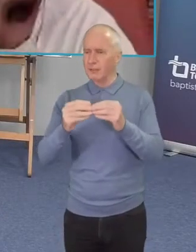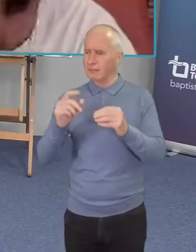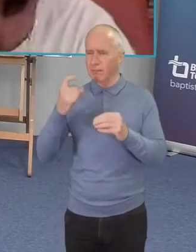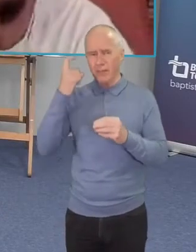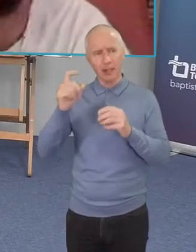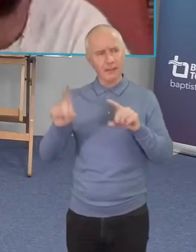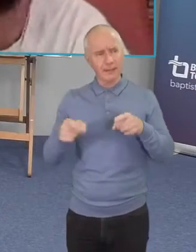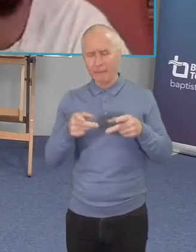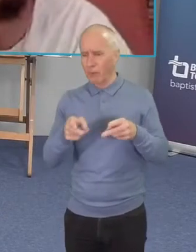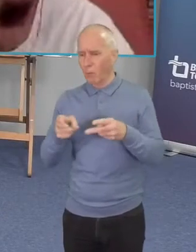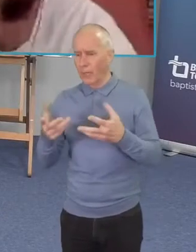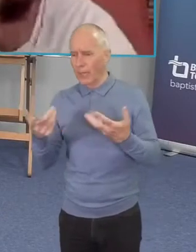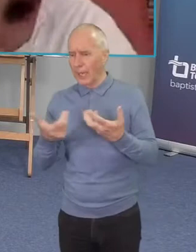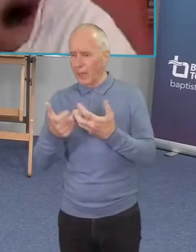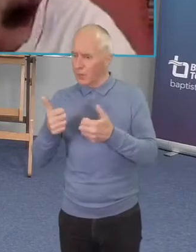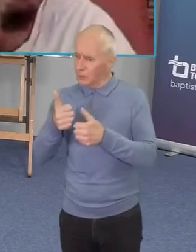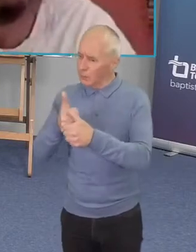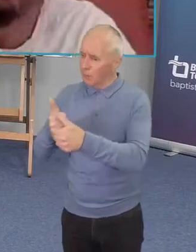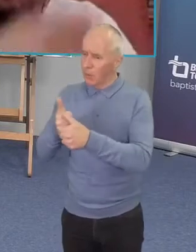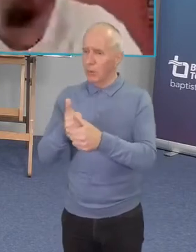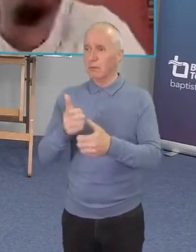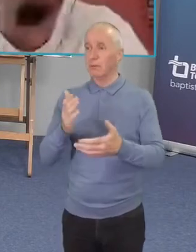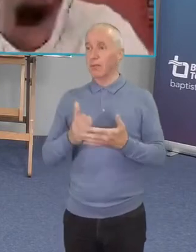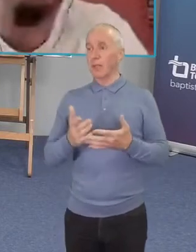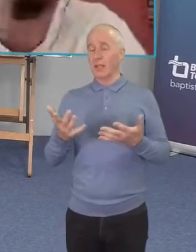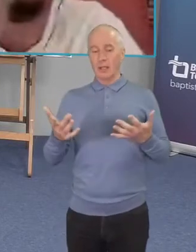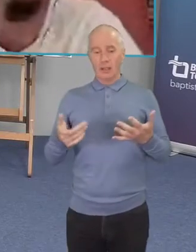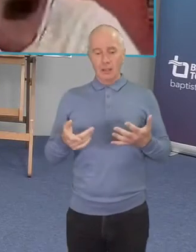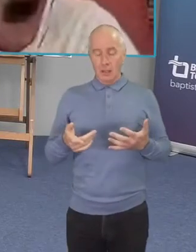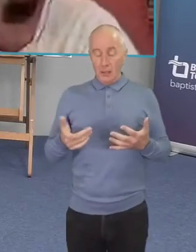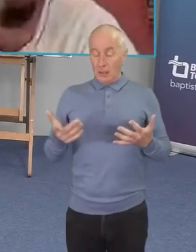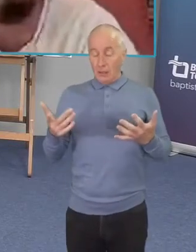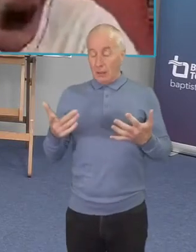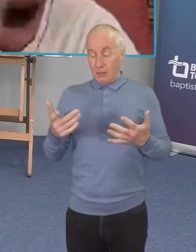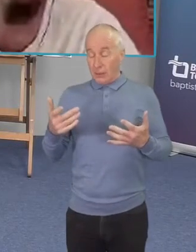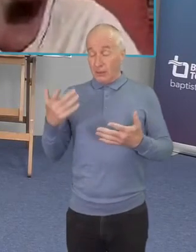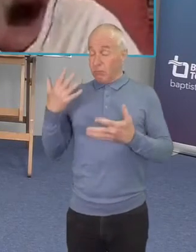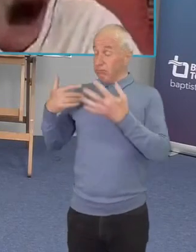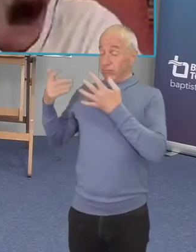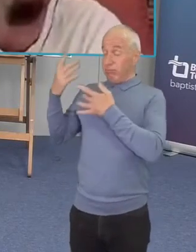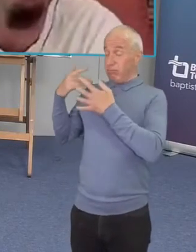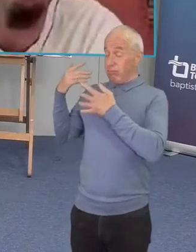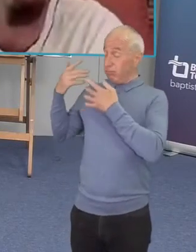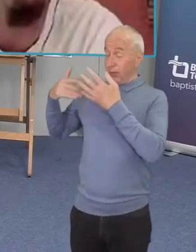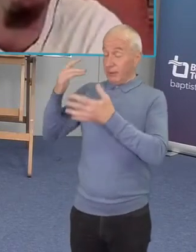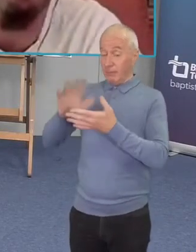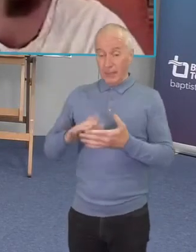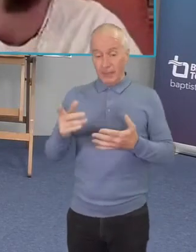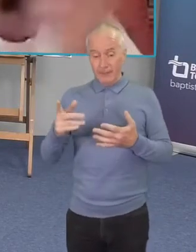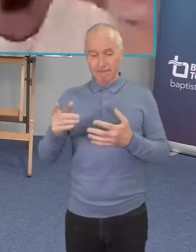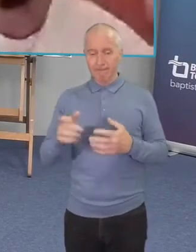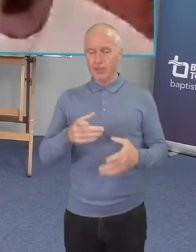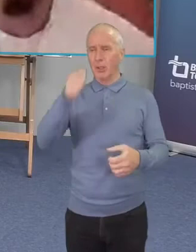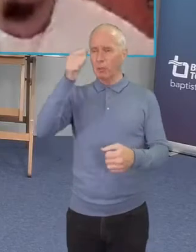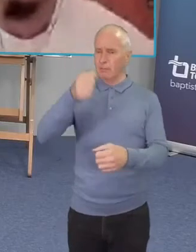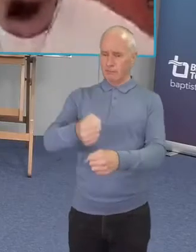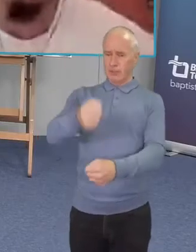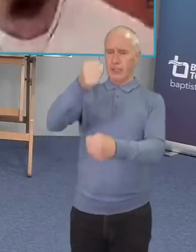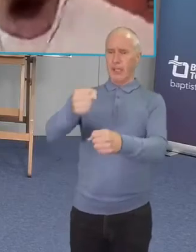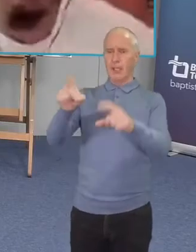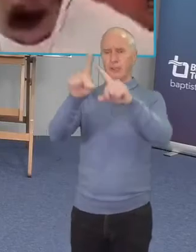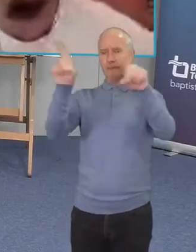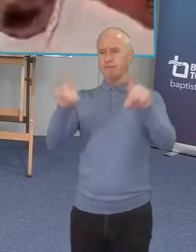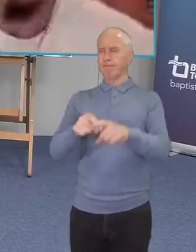think holding signs does something and there's there's a certainly a history of you know being in the streets with signs you know holding signs that say